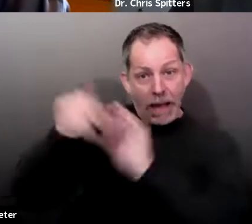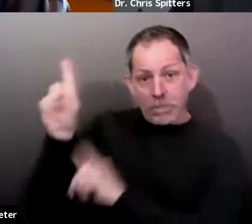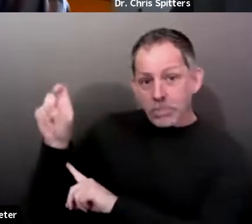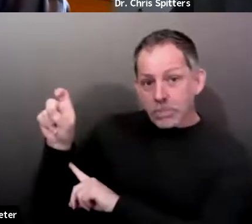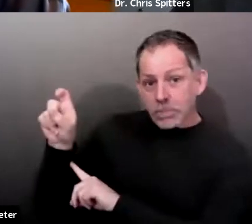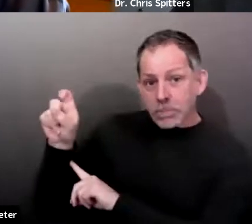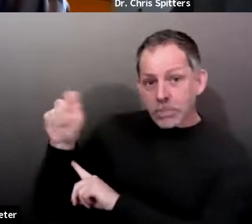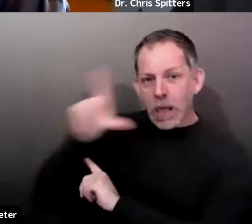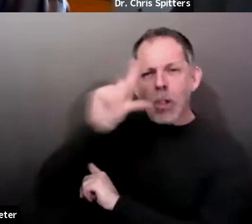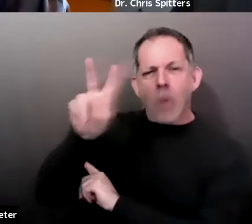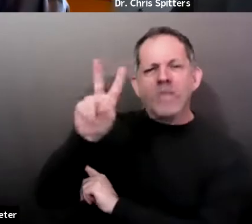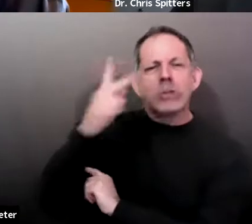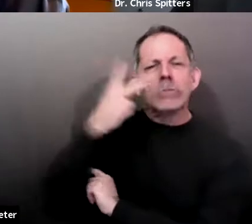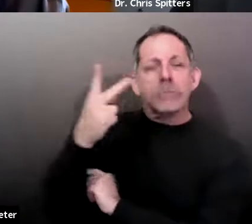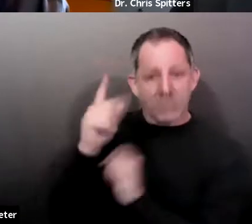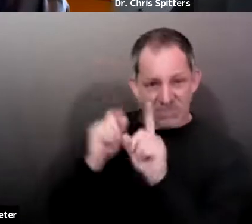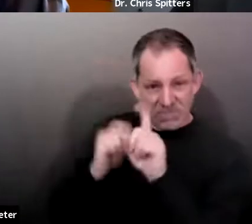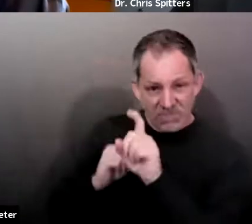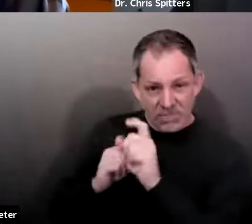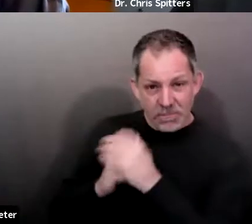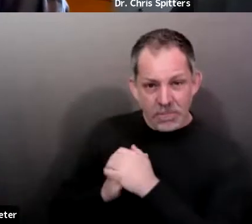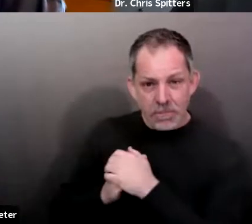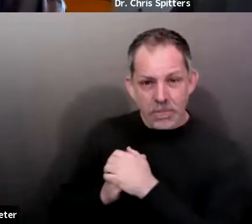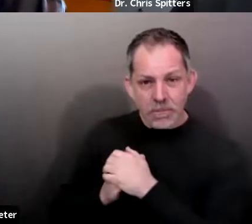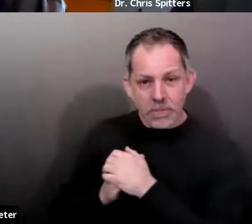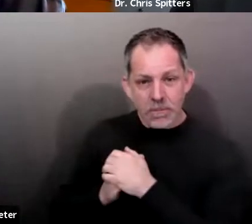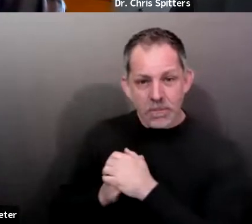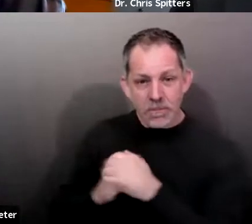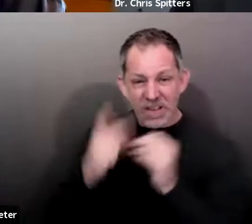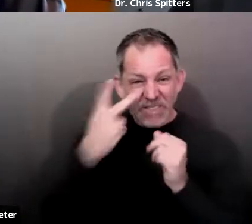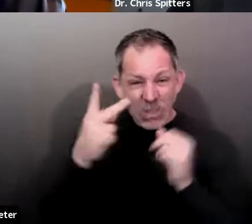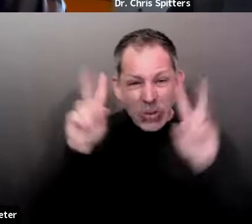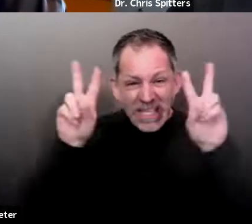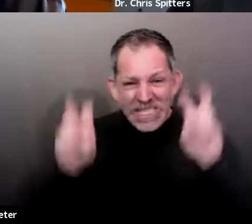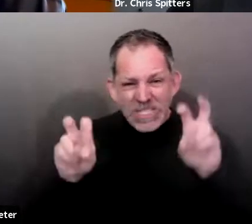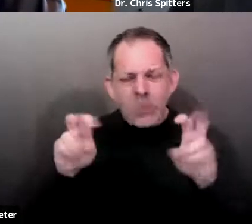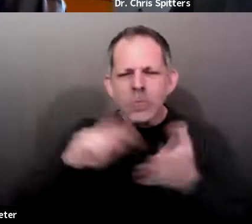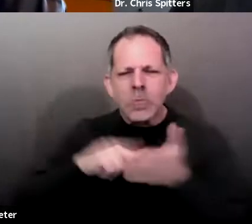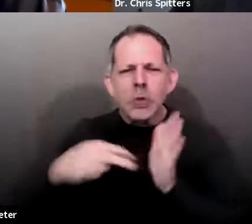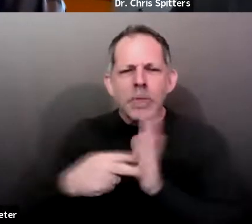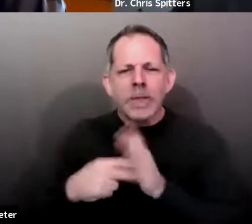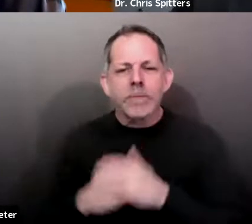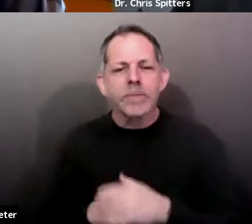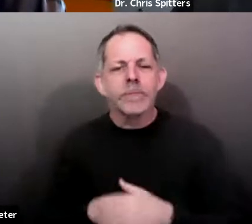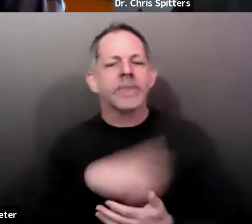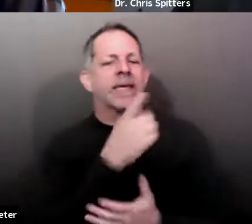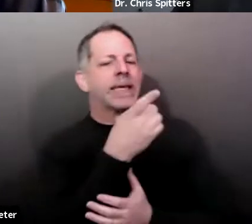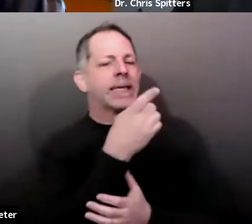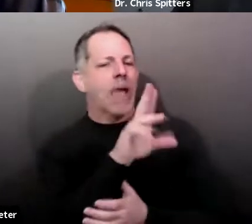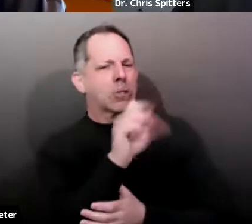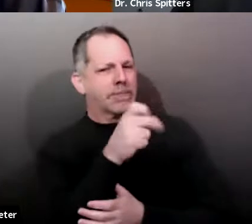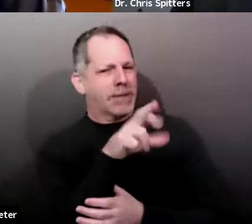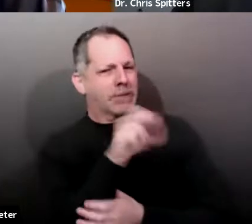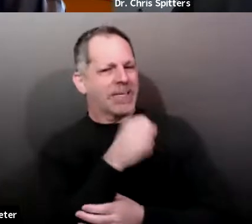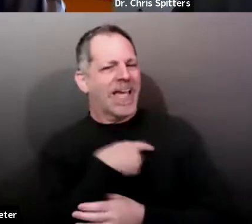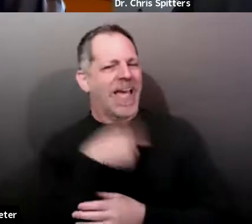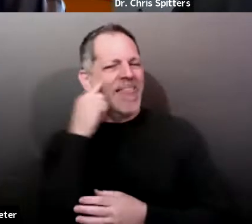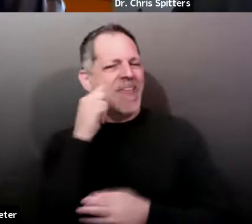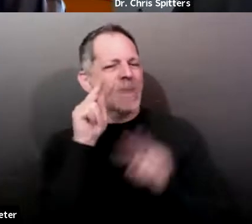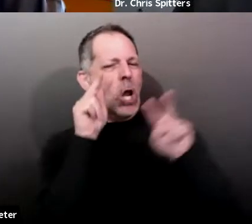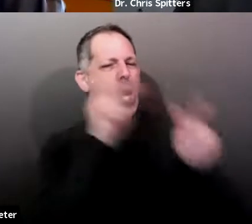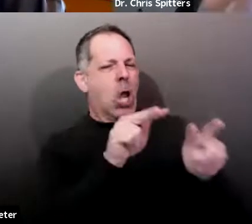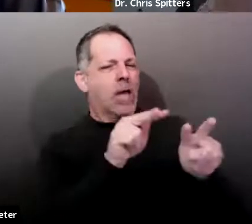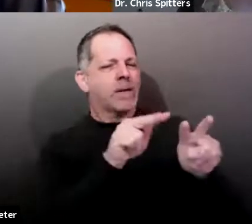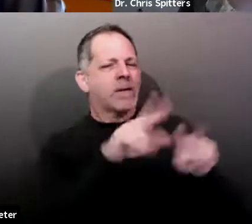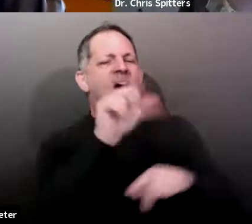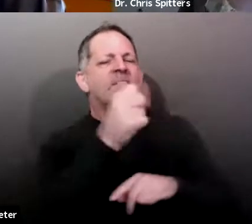Vision issues criteria. Yeah, I think we'll have to look on the face finder. would, anyone who